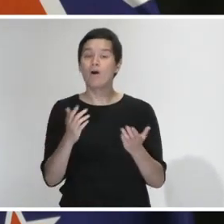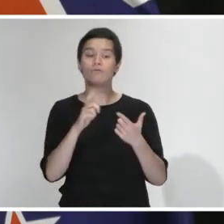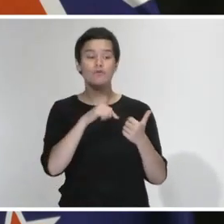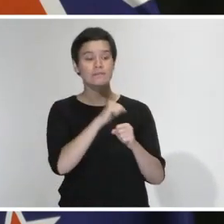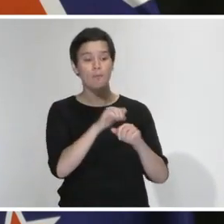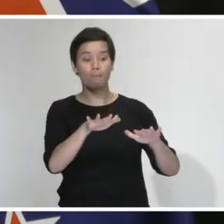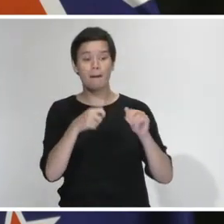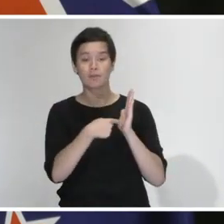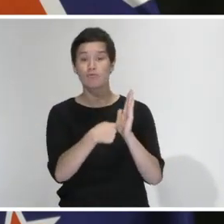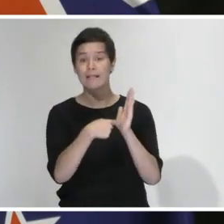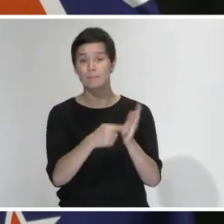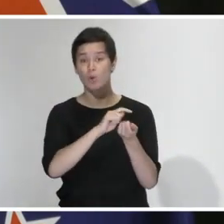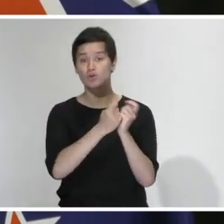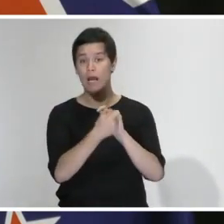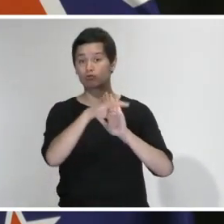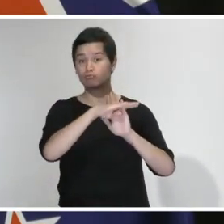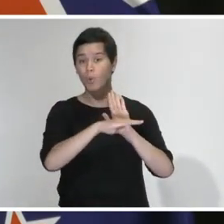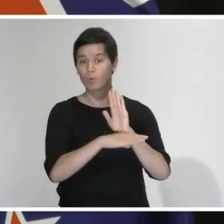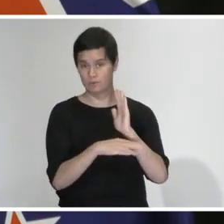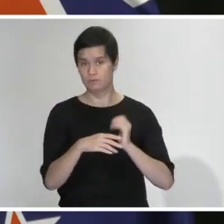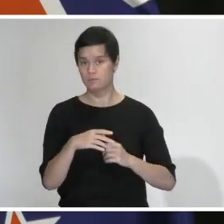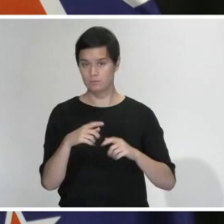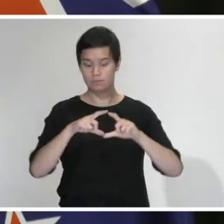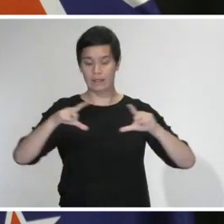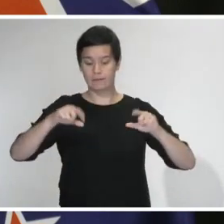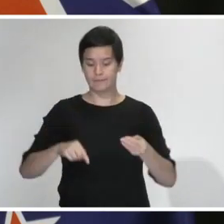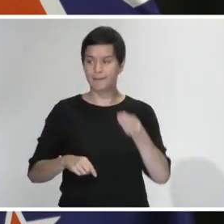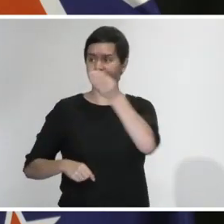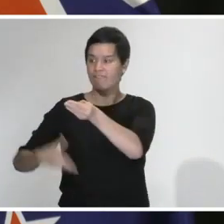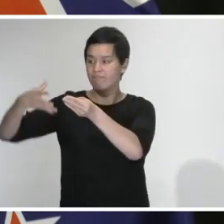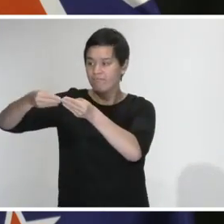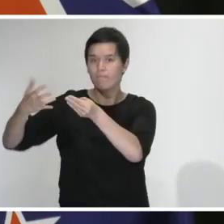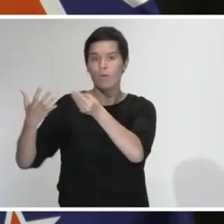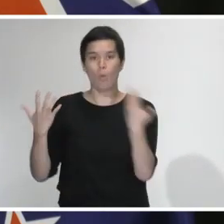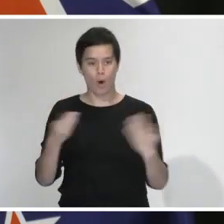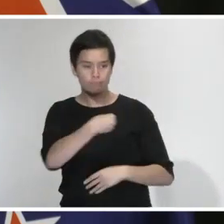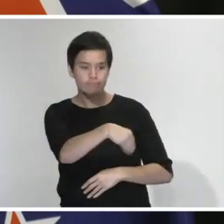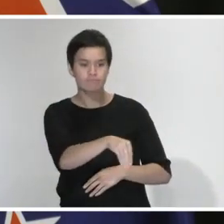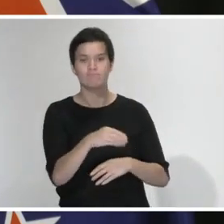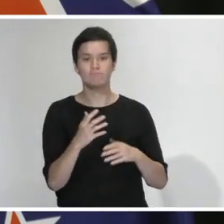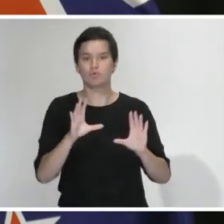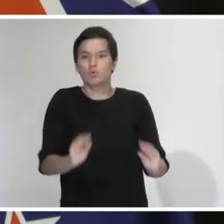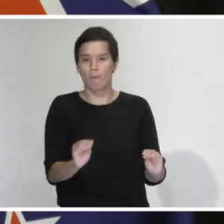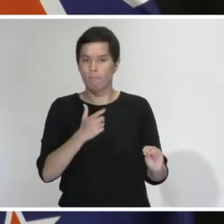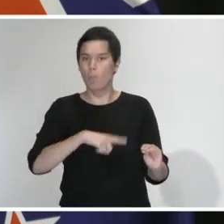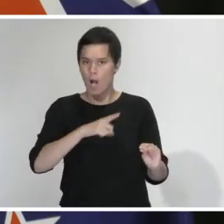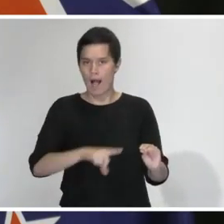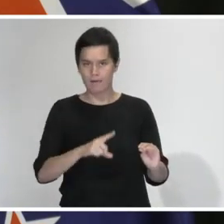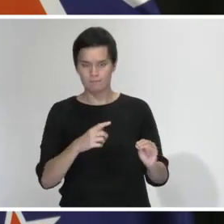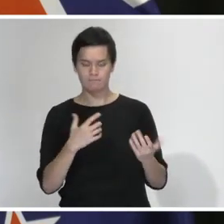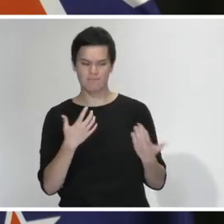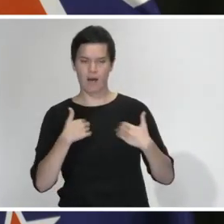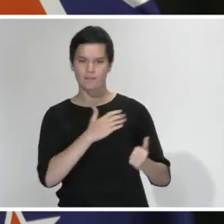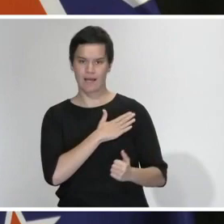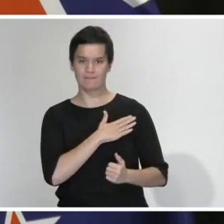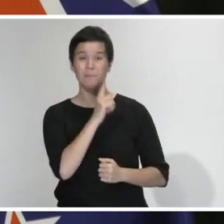reason. But regardless of whether contactless payment existed more widely, there will be still people who wouldn't use it, who choose